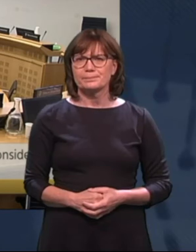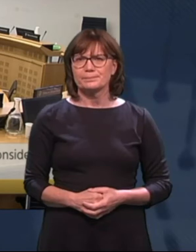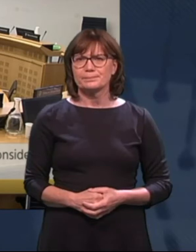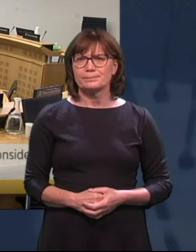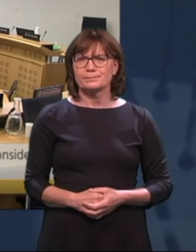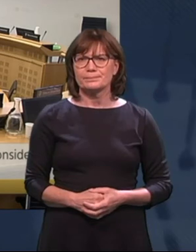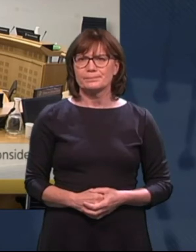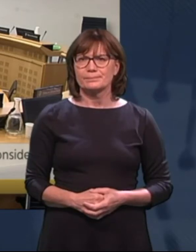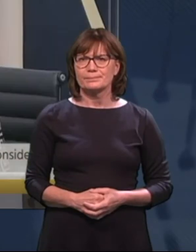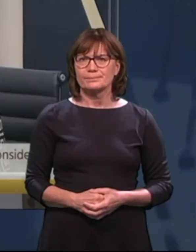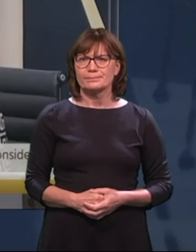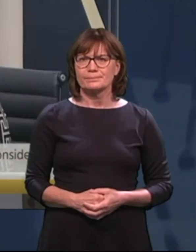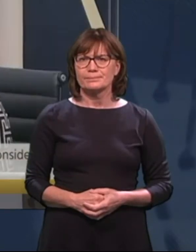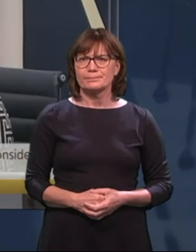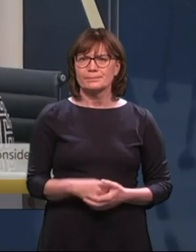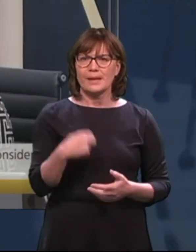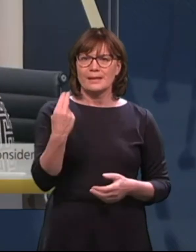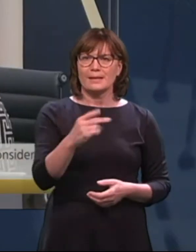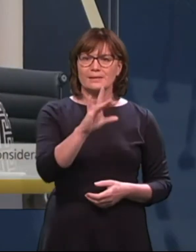Holly Carnes.